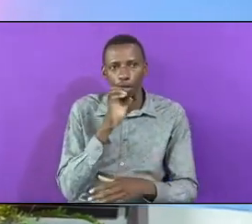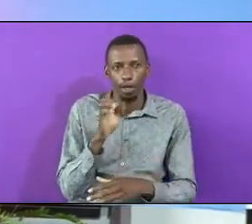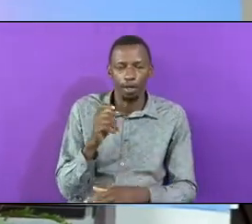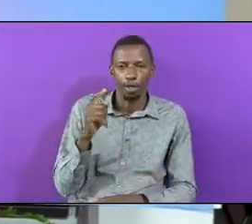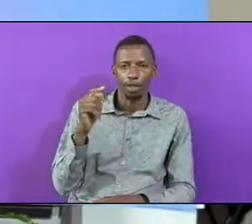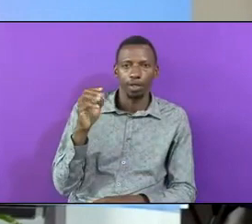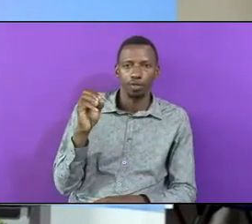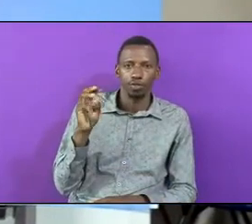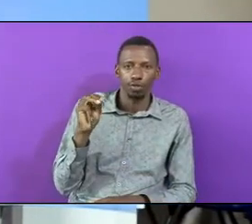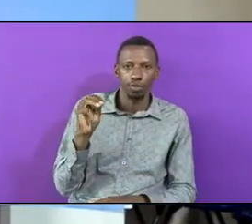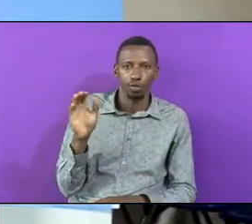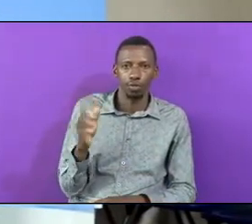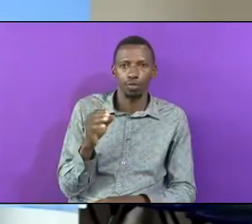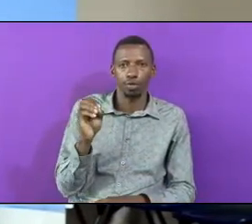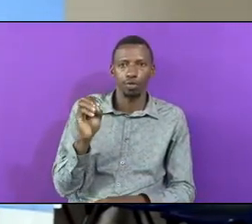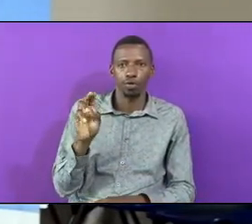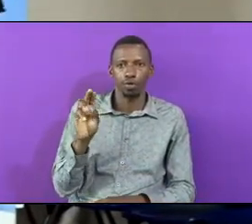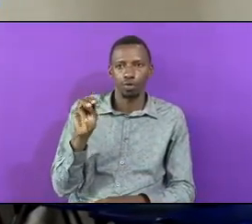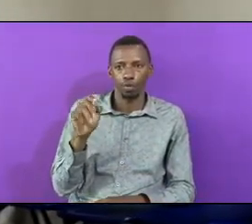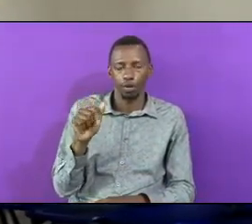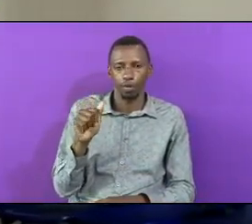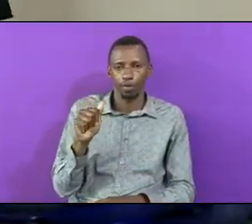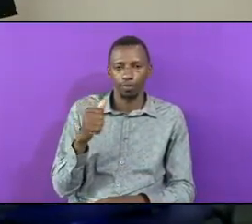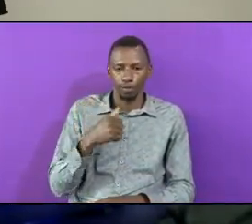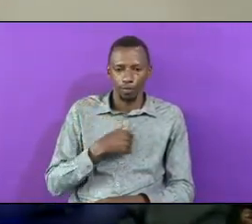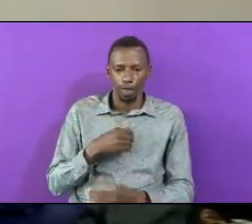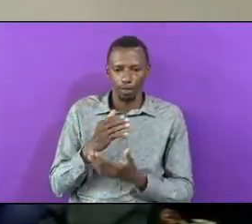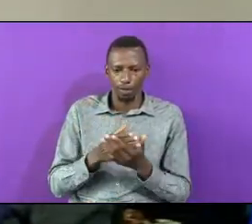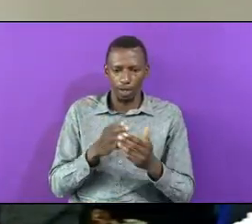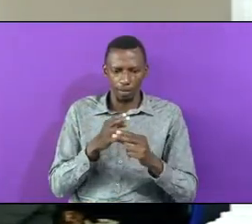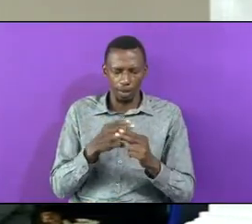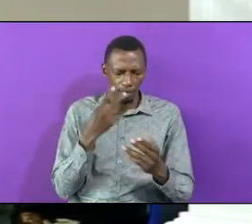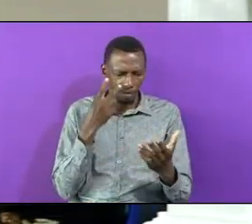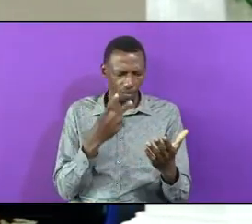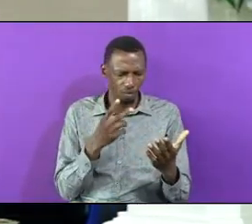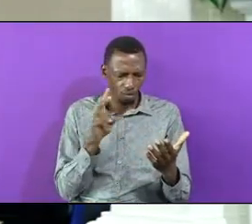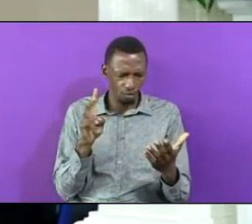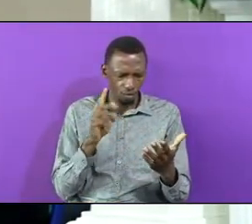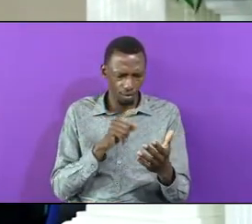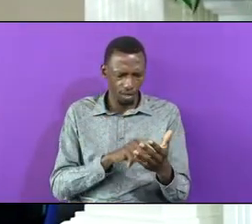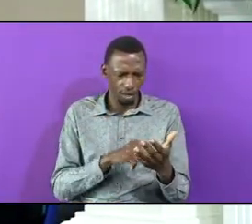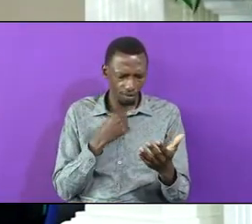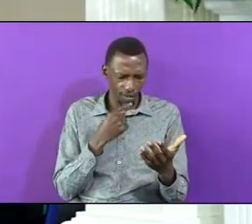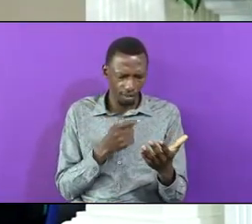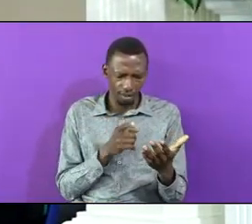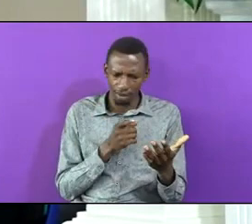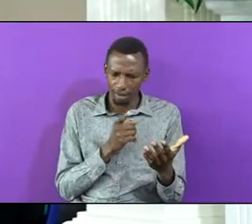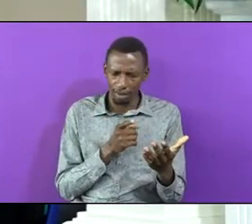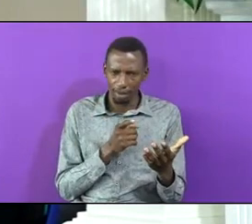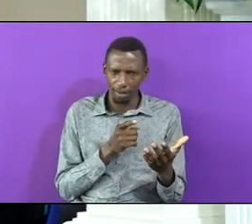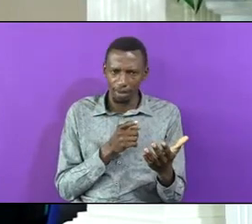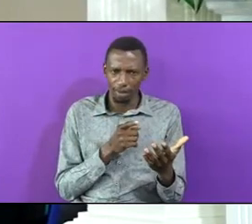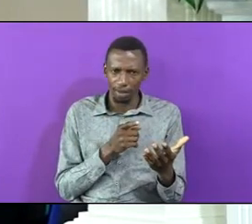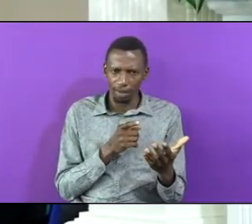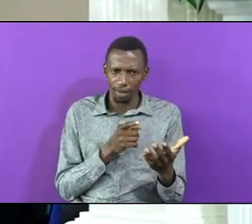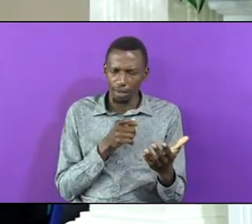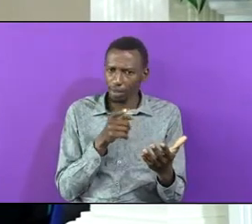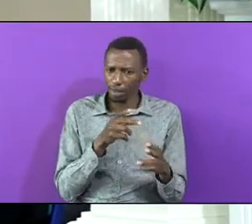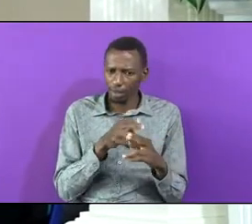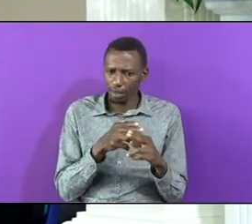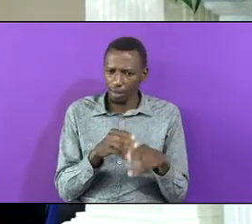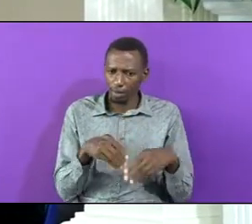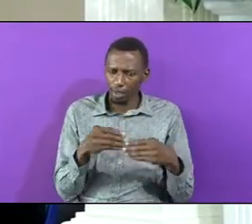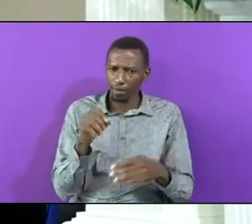And Their Names You Look At Twice And You Say Hey Is This Name Giving Five